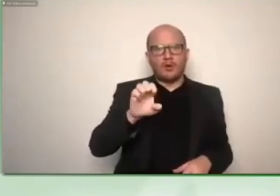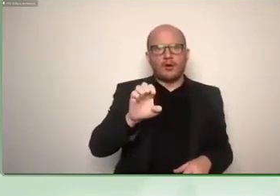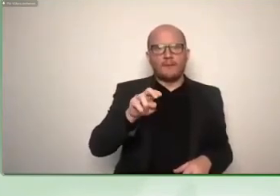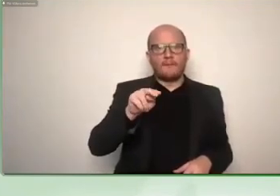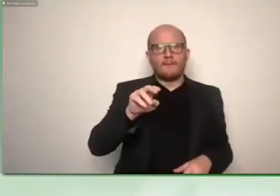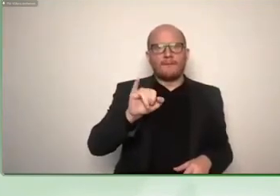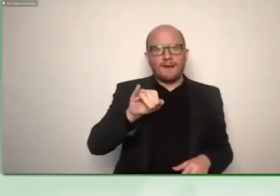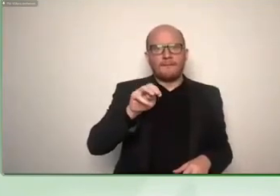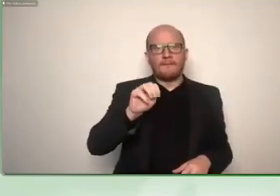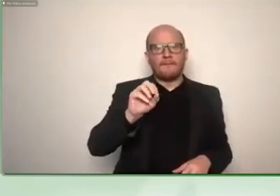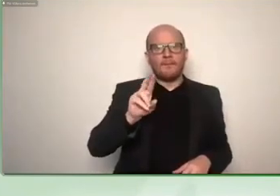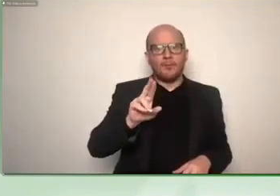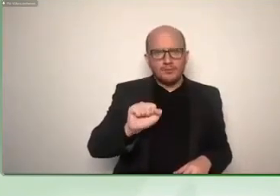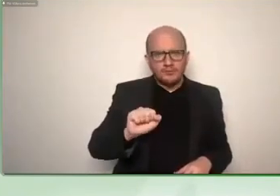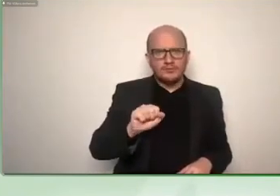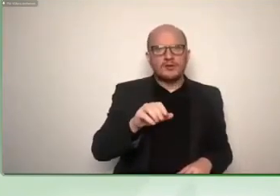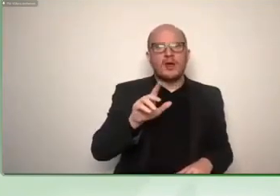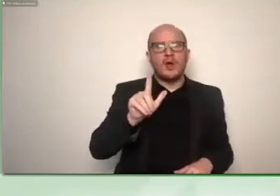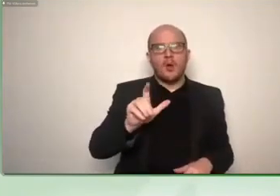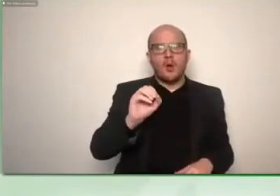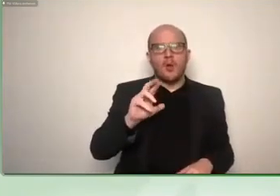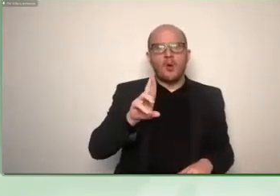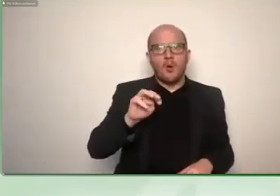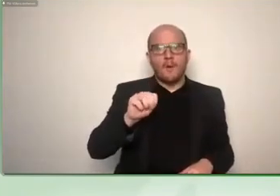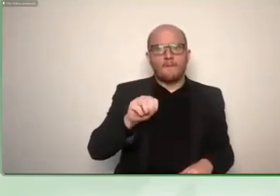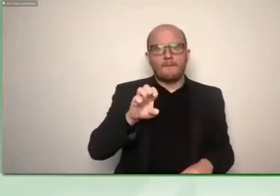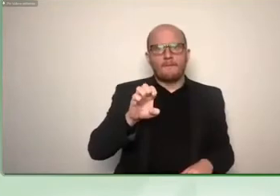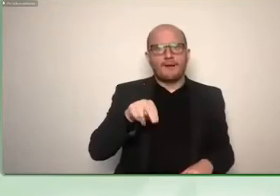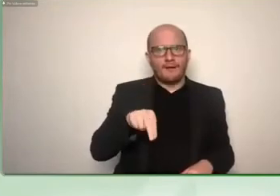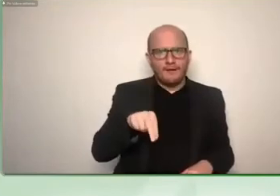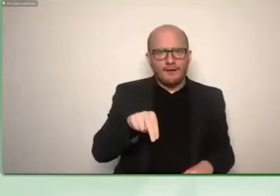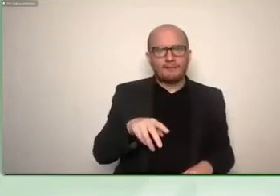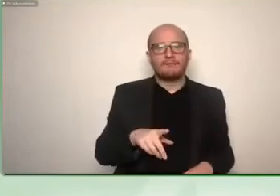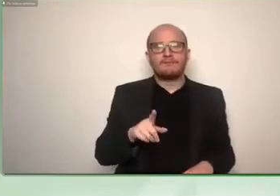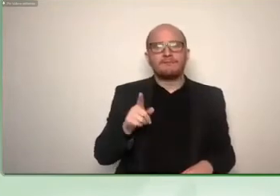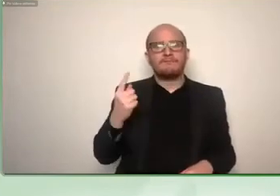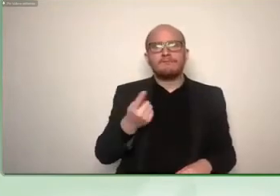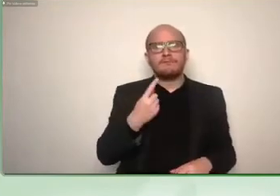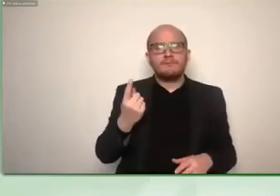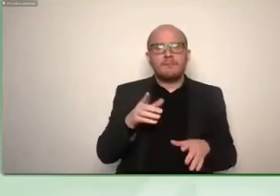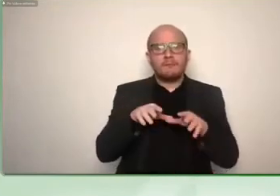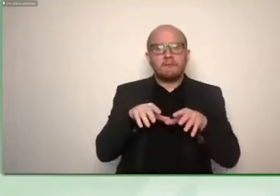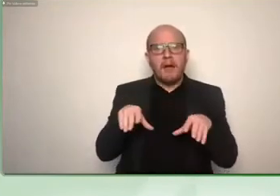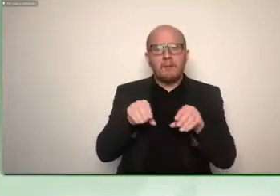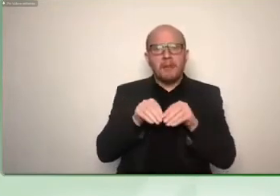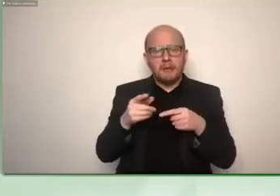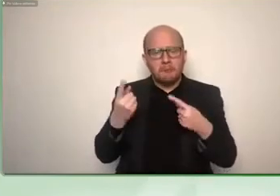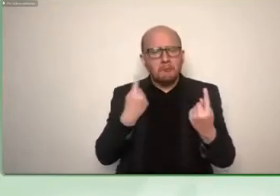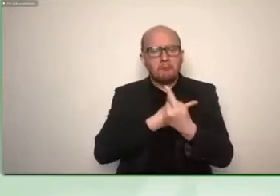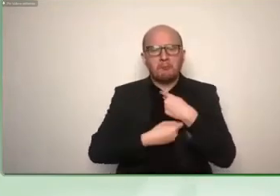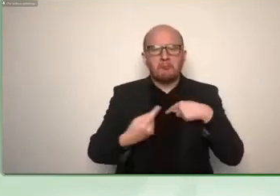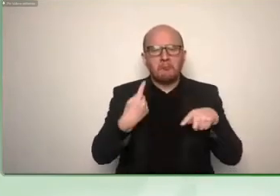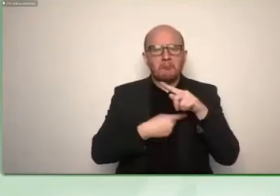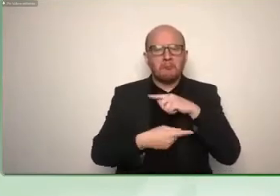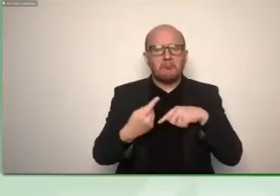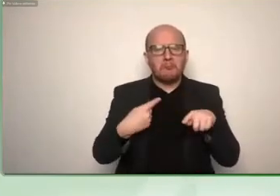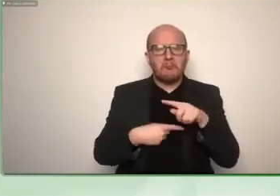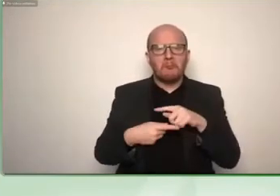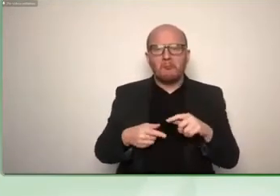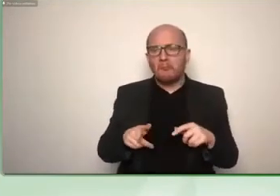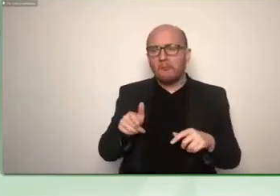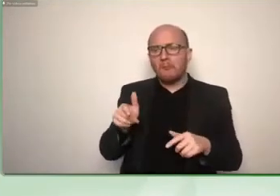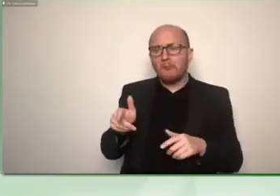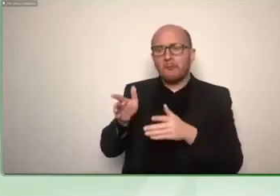and only once he had died the family passed it on to other deafblind families or